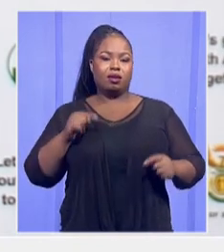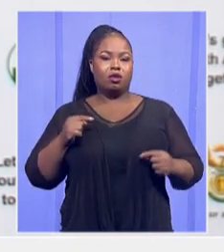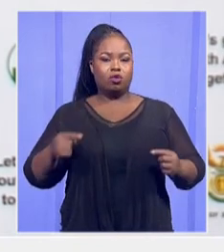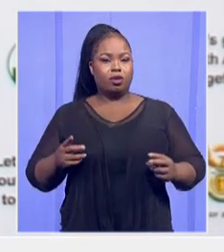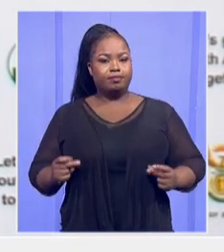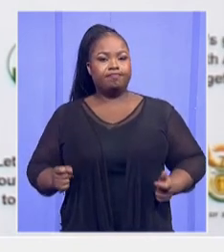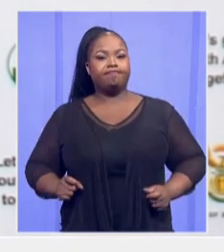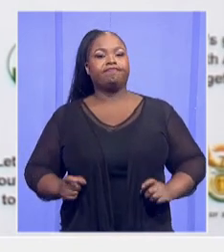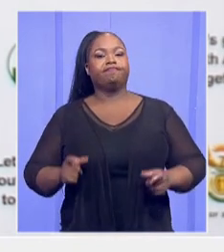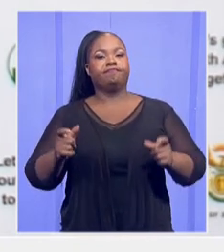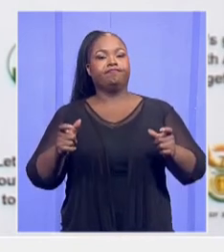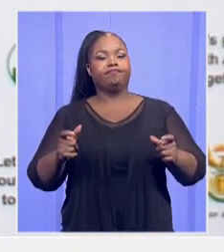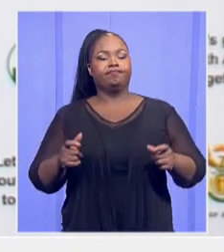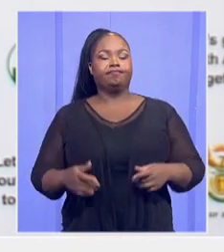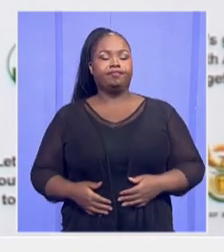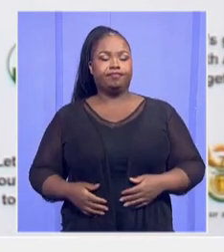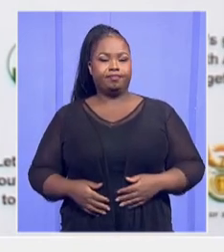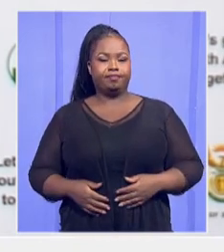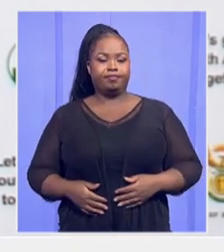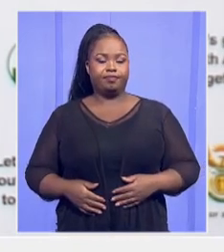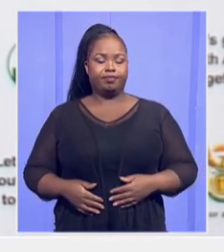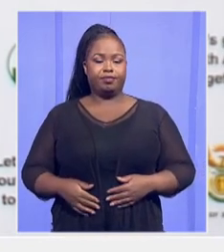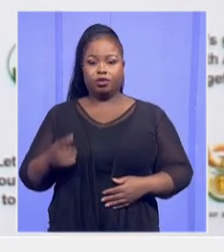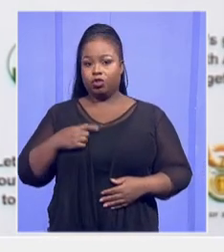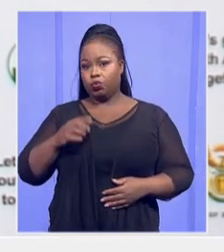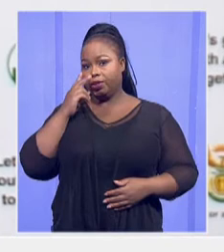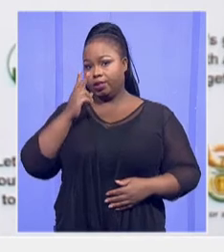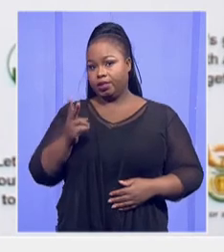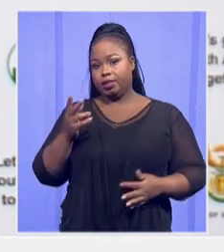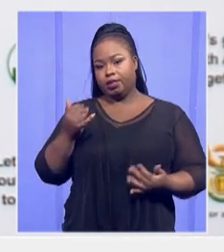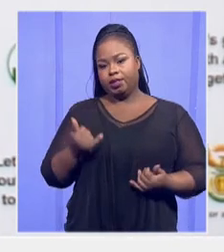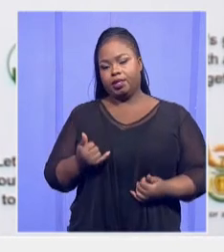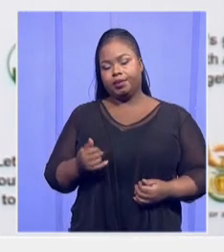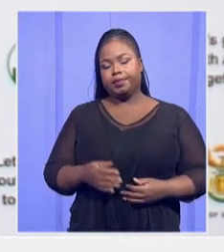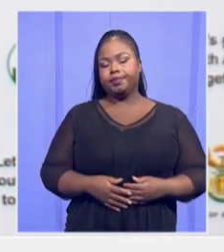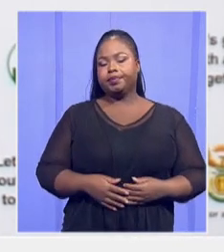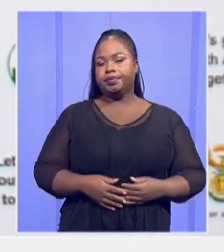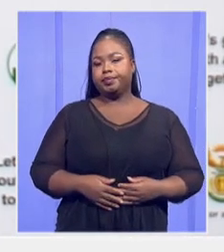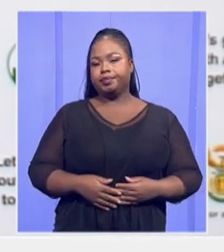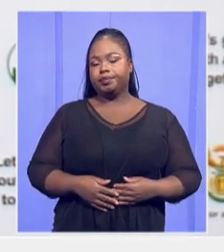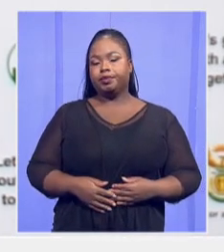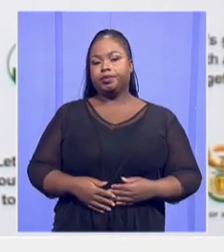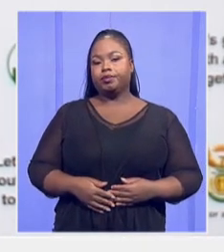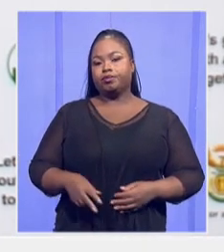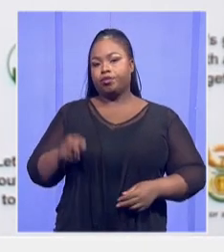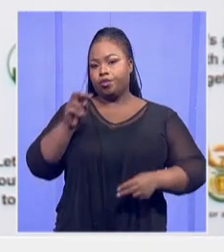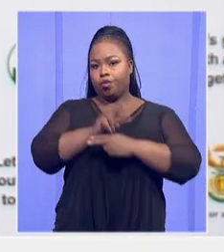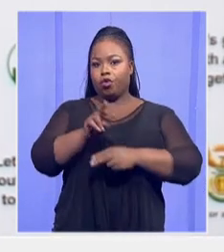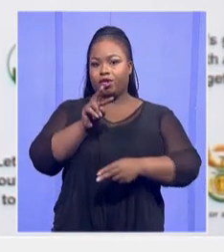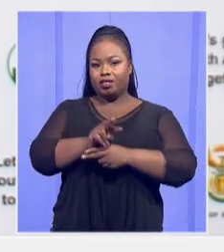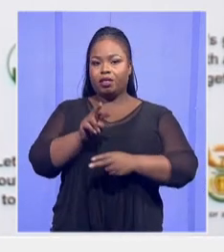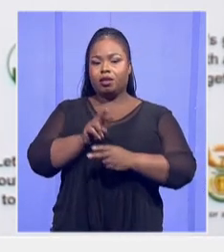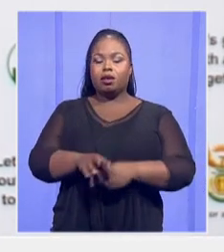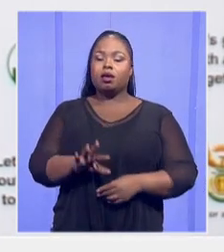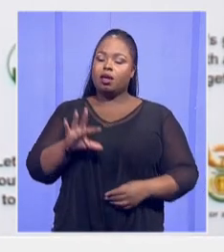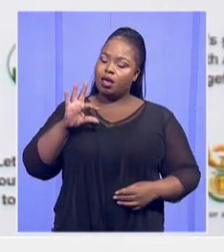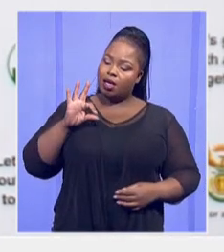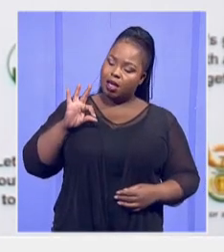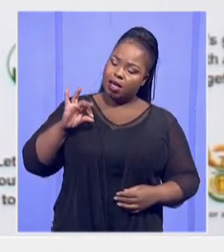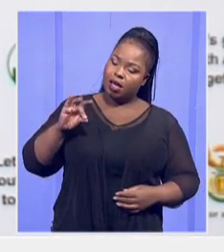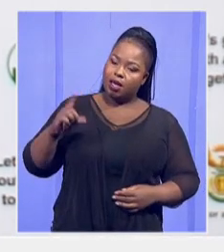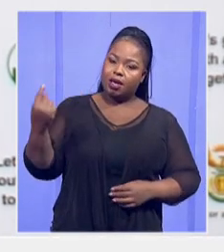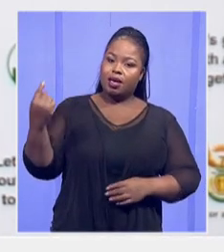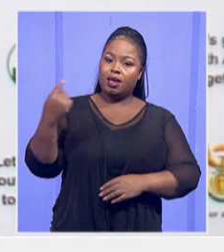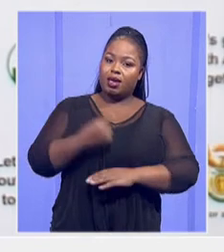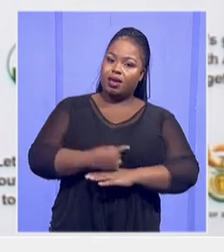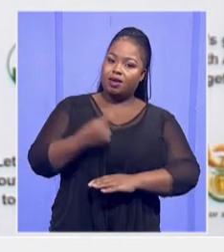that we require. And you will see in our monitoring, we now even go out on a daily basis to